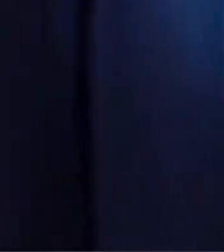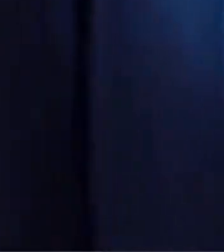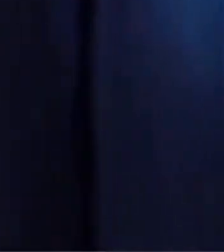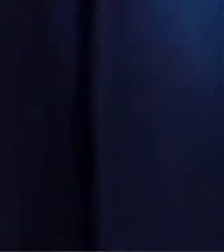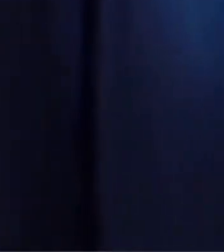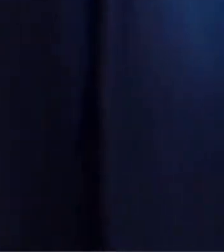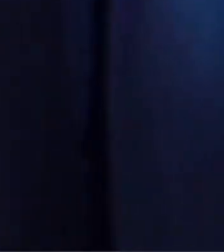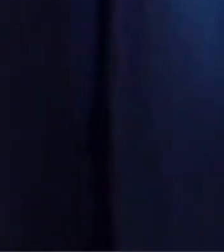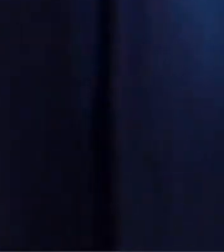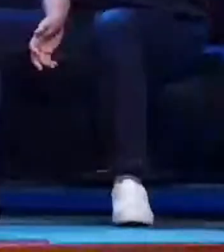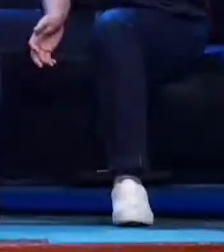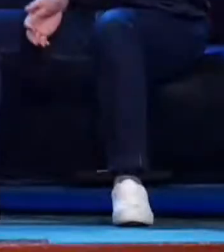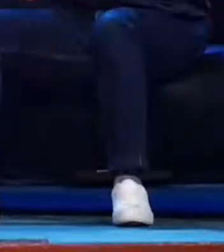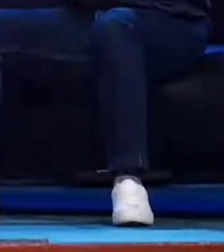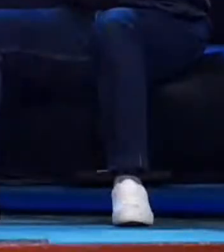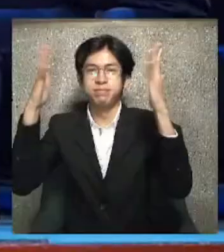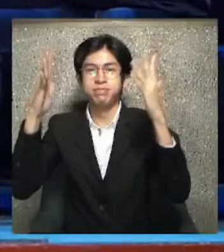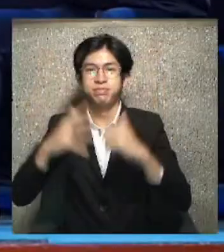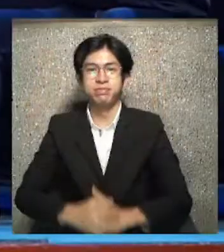Amen.